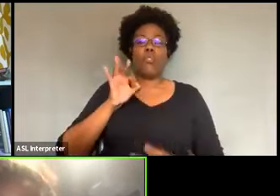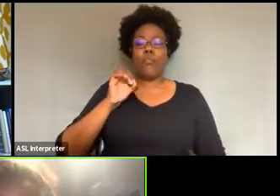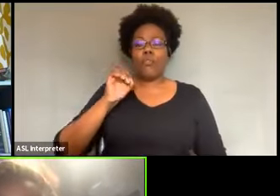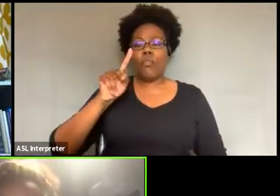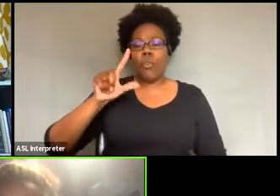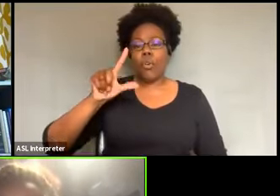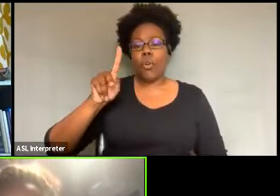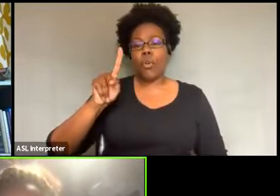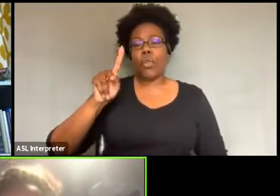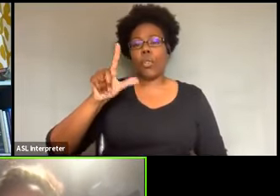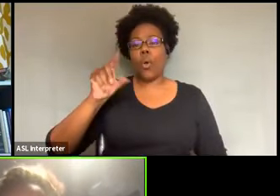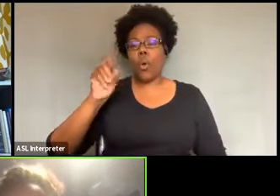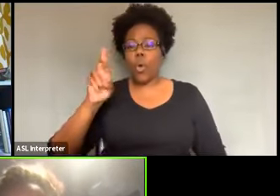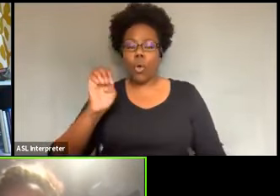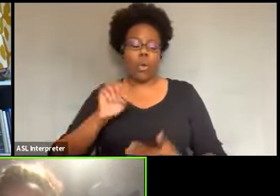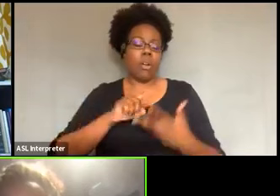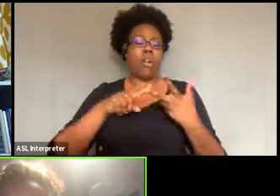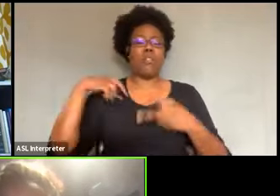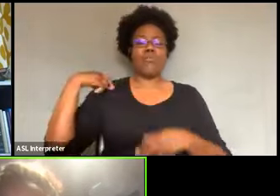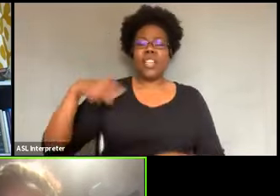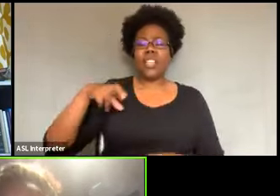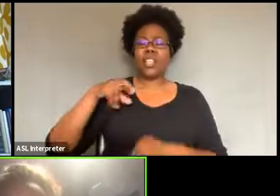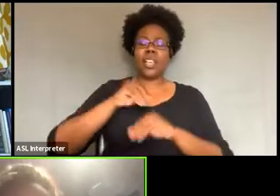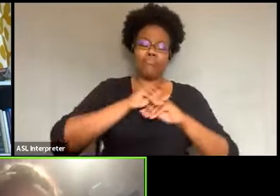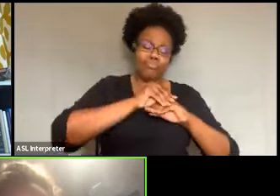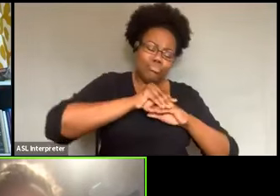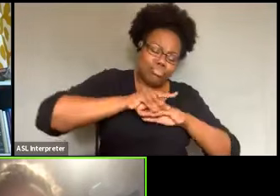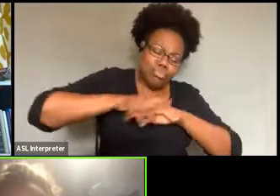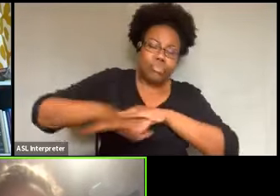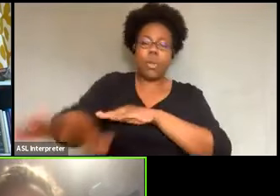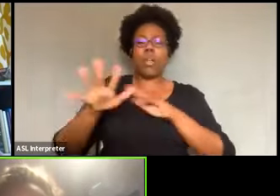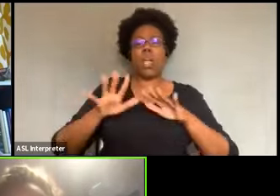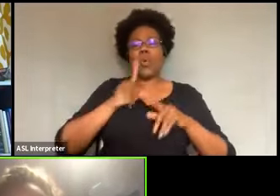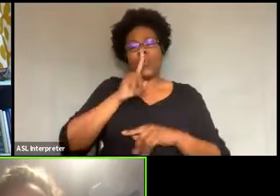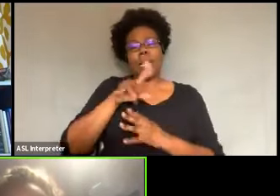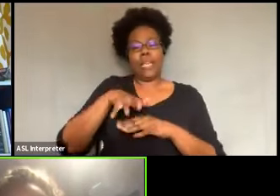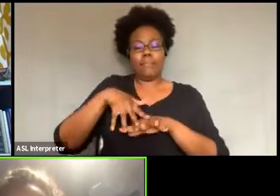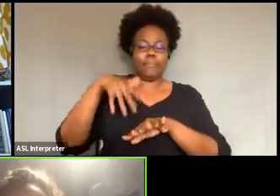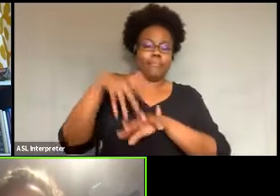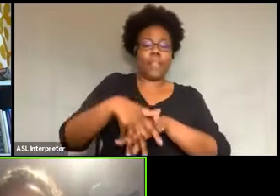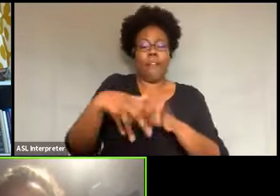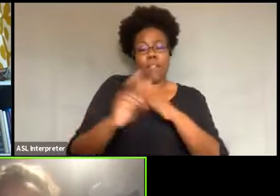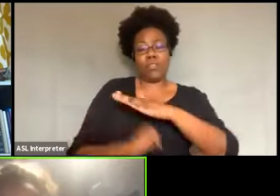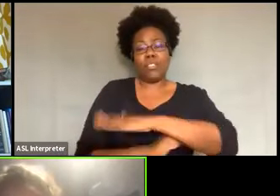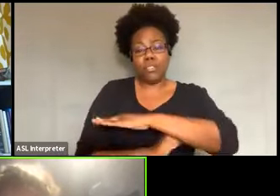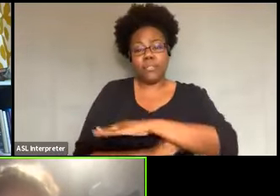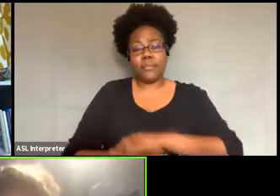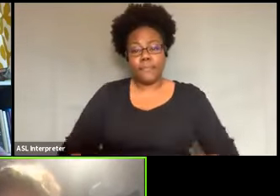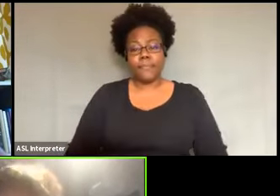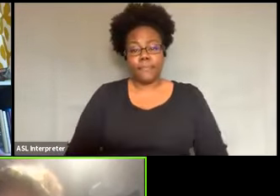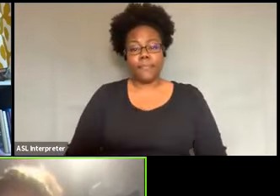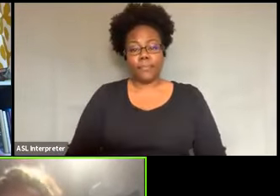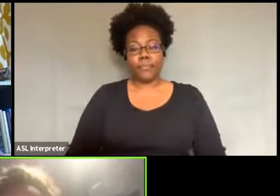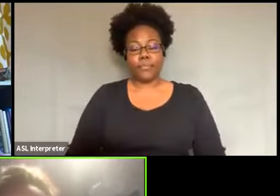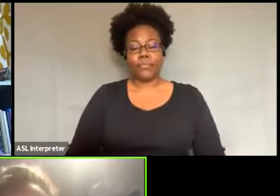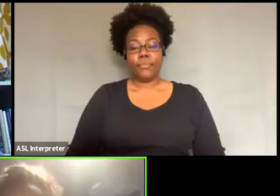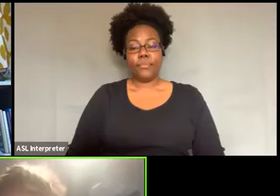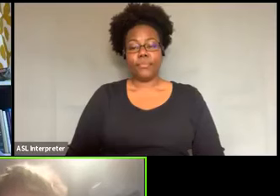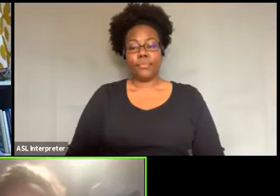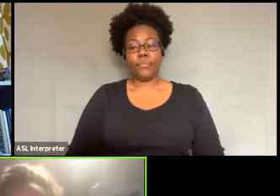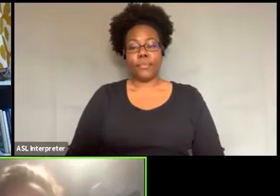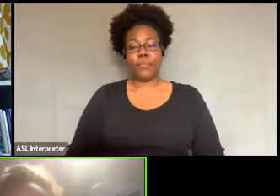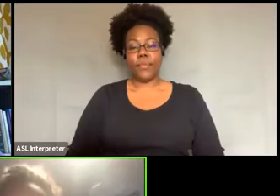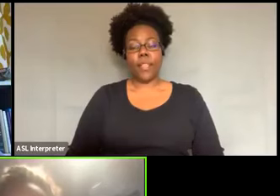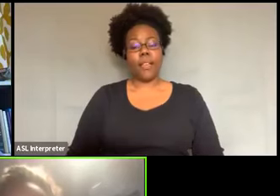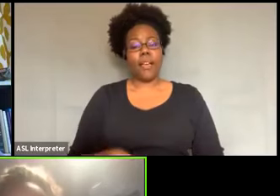as we know it, but it's, it's given us such a foundation. But again, that foundation, it was, you know, that, that was taken